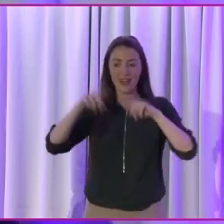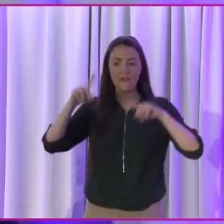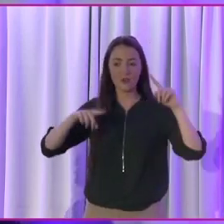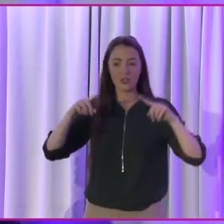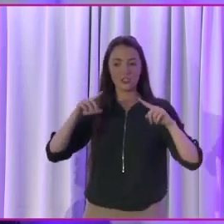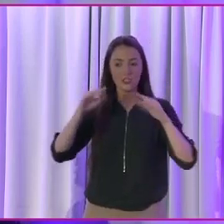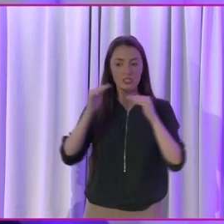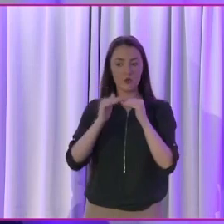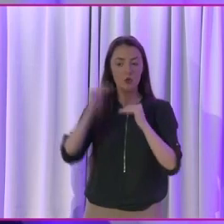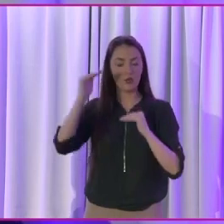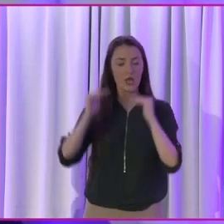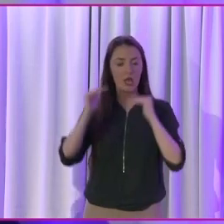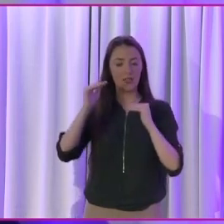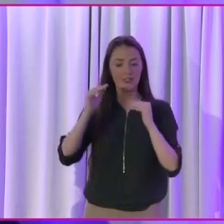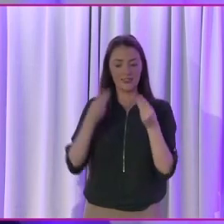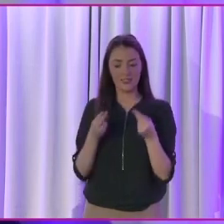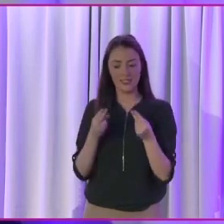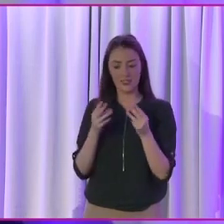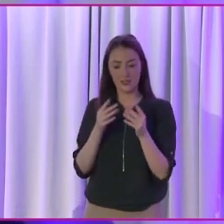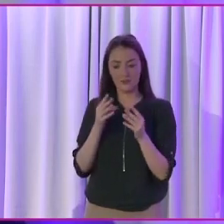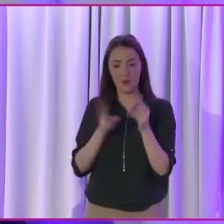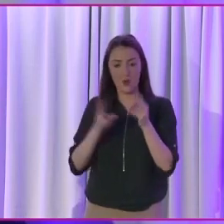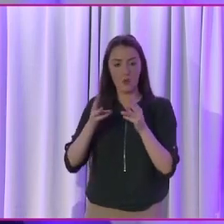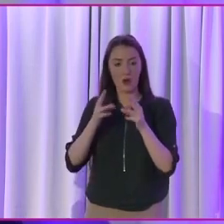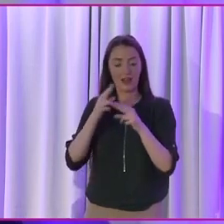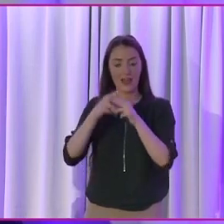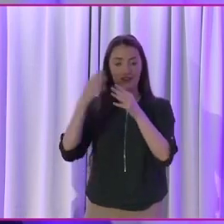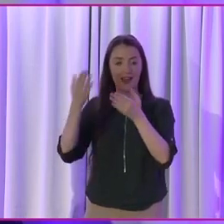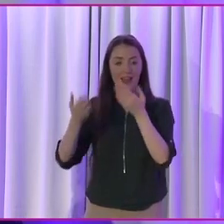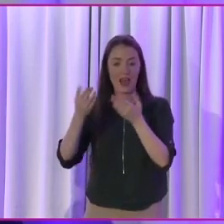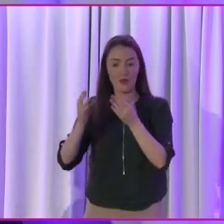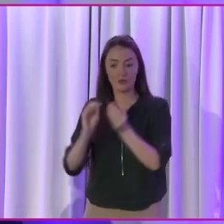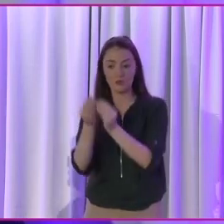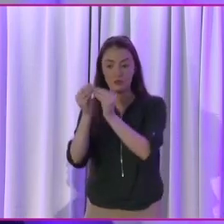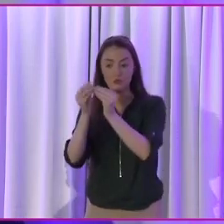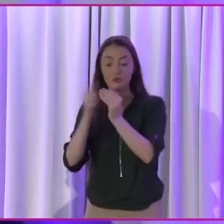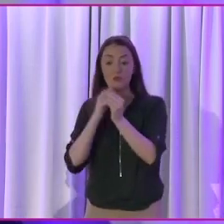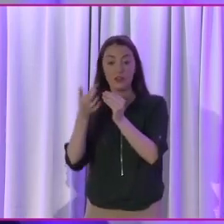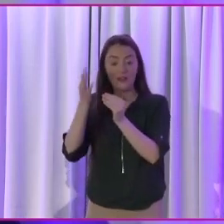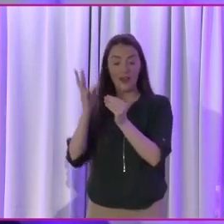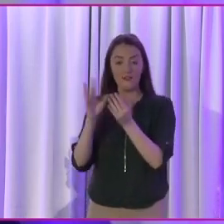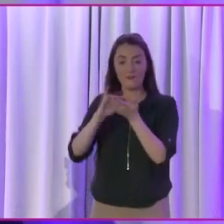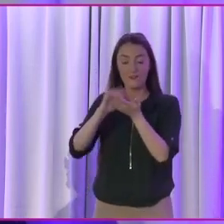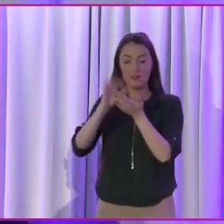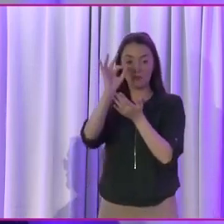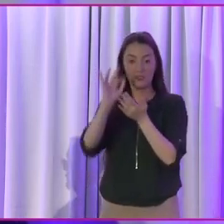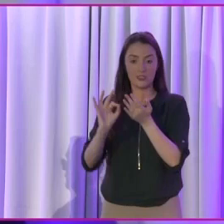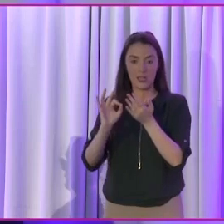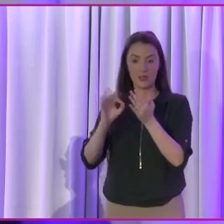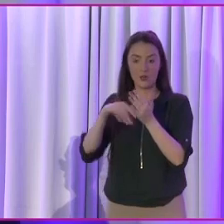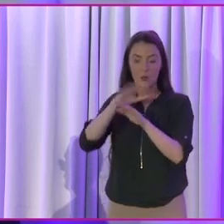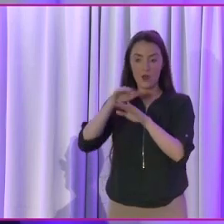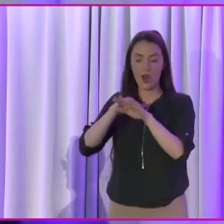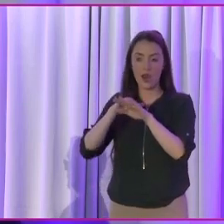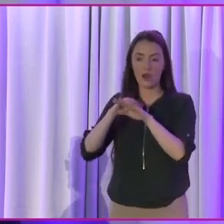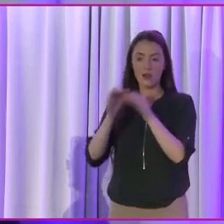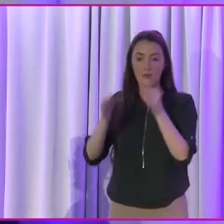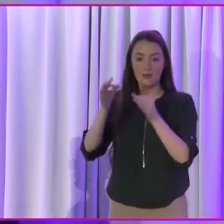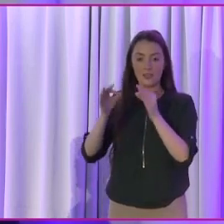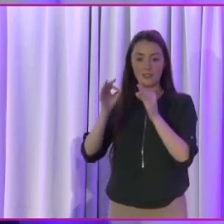that would have to be worked out. But if you had a diversity quota of 15%, where the political parties are required